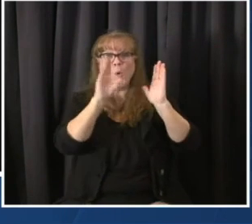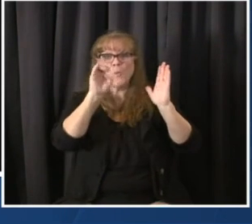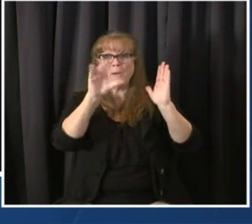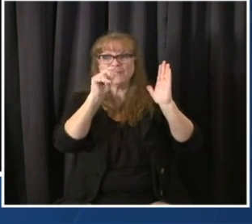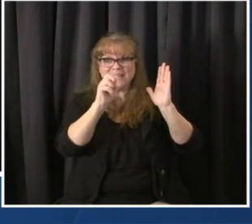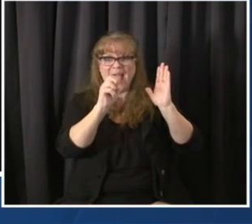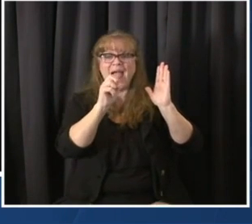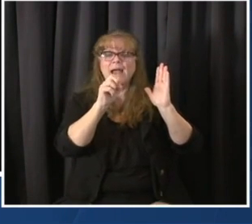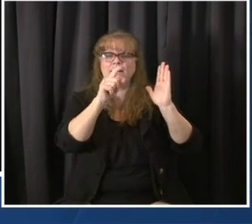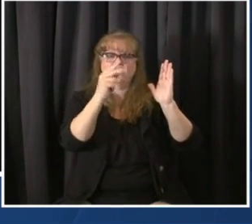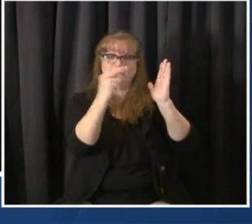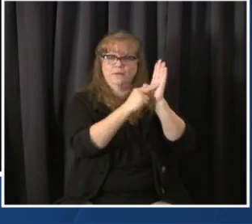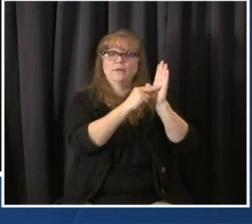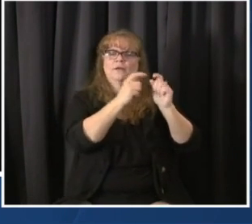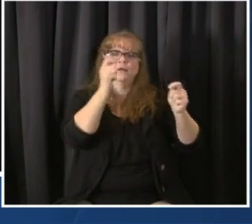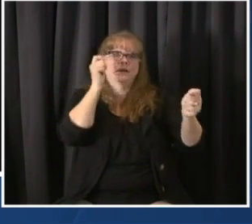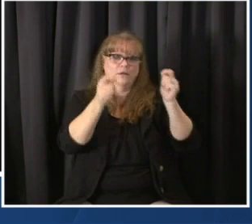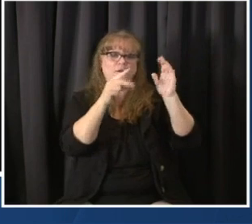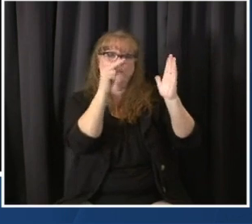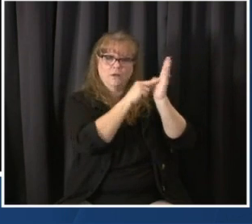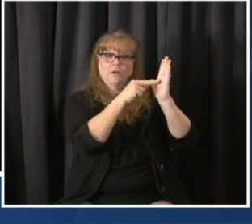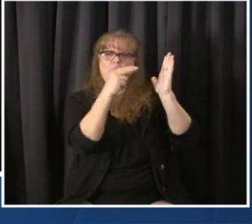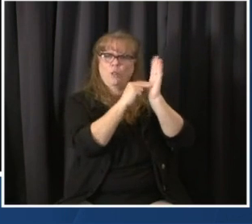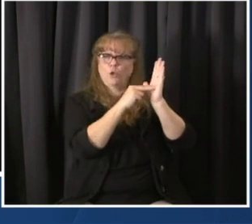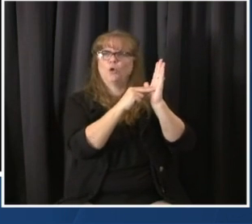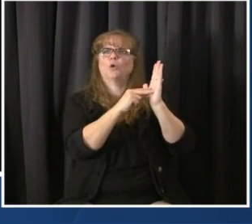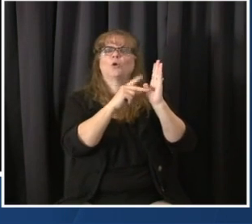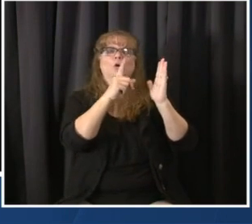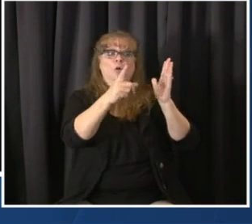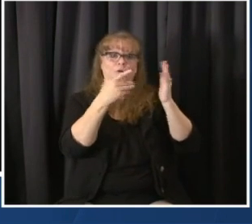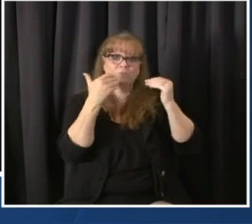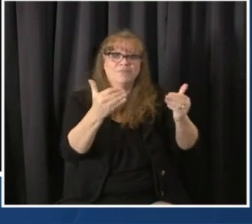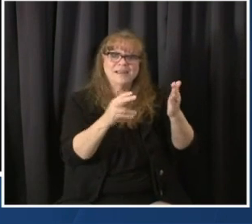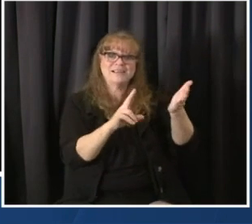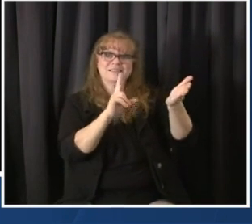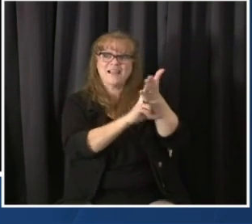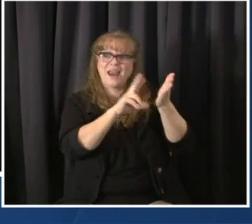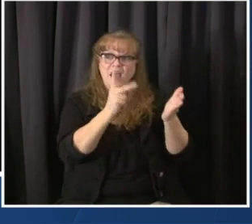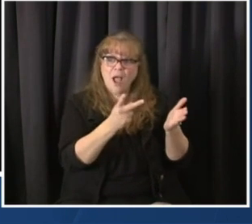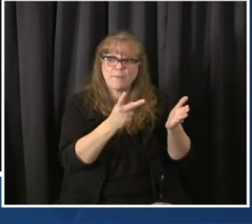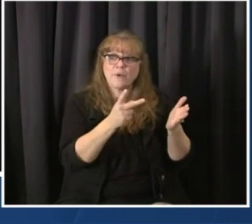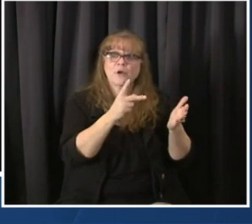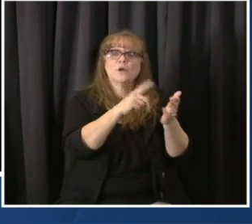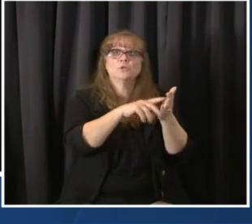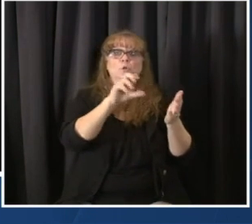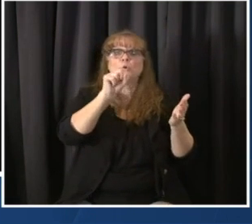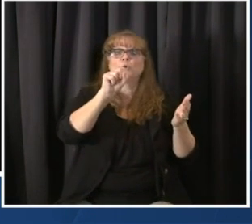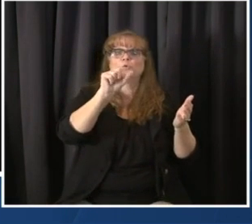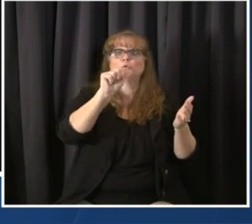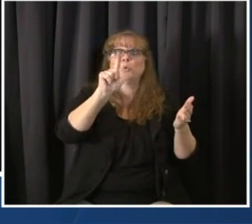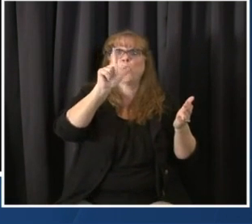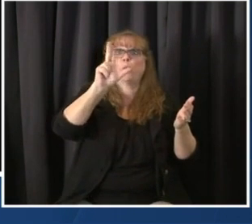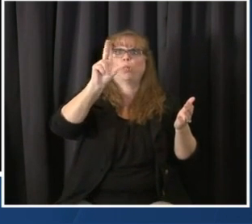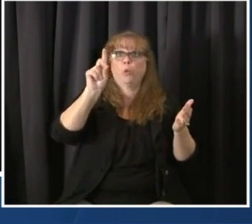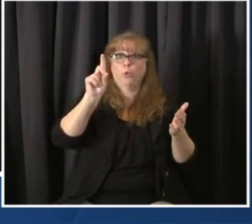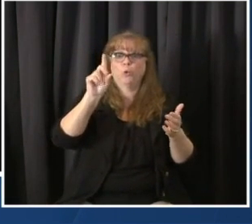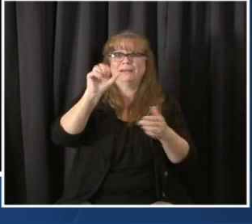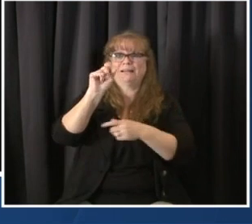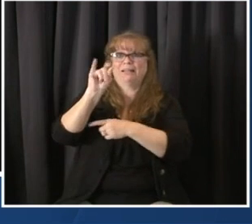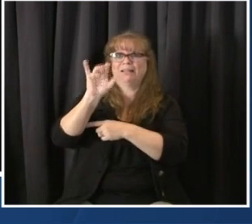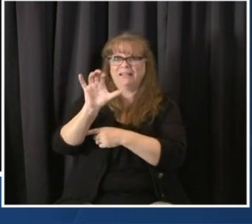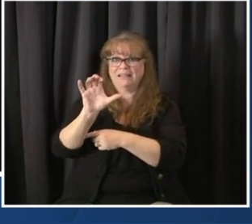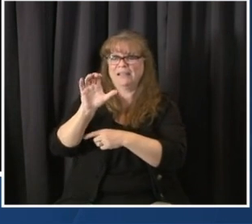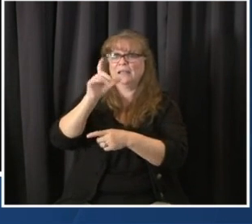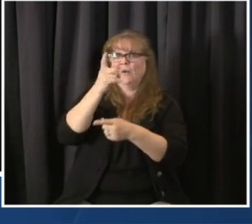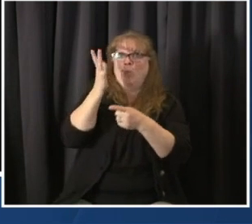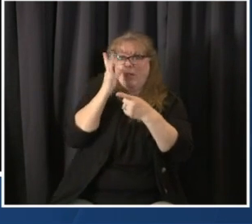residents of Aurora. They plan to vaccinate 800 in the next few days. But many, many seniors have interacted with the